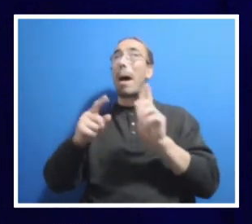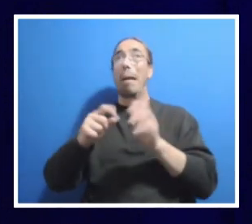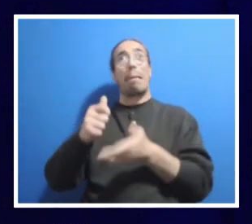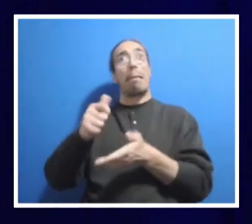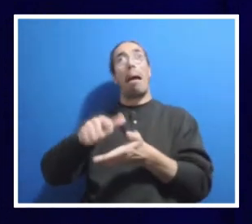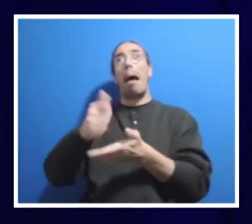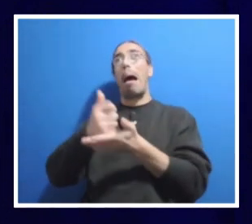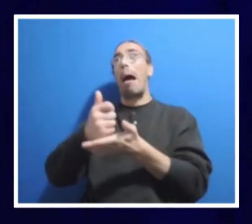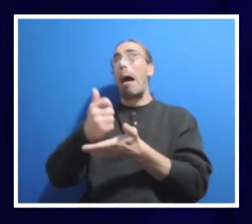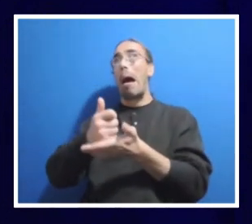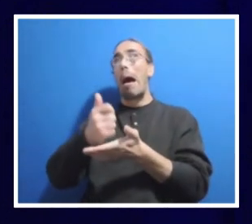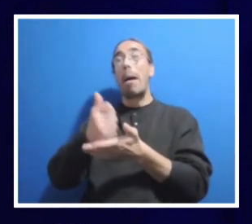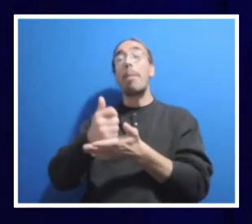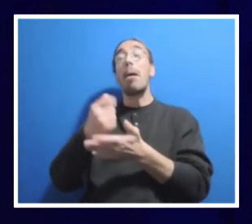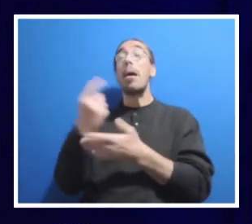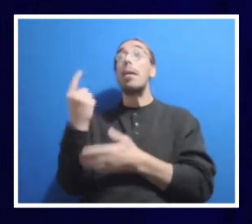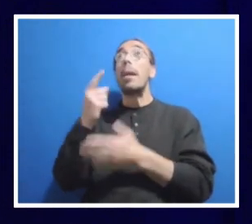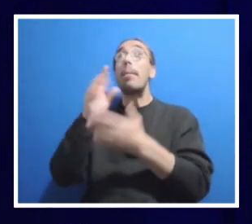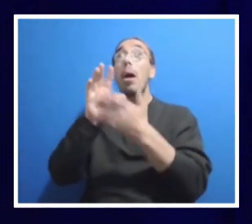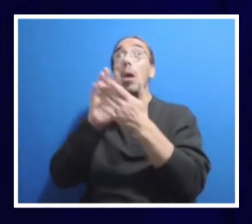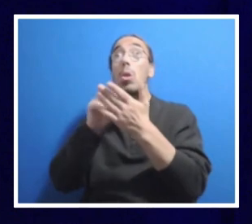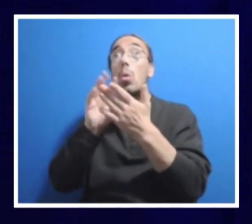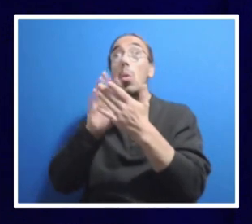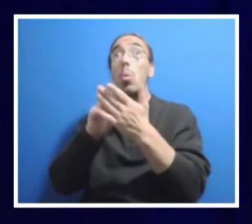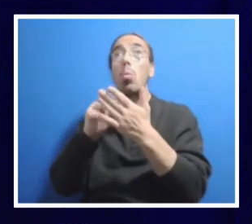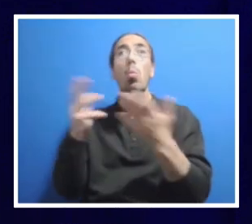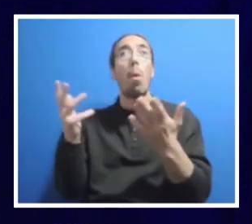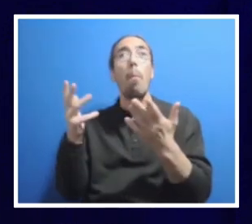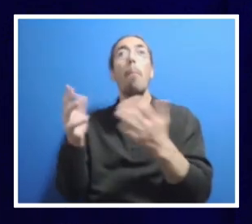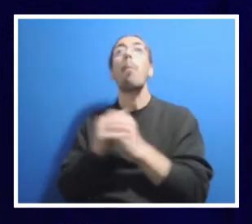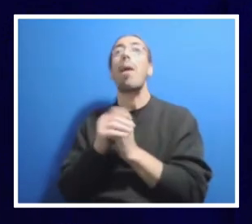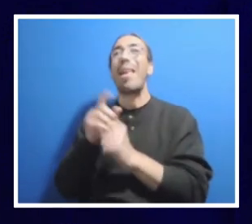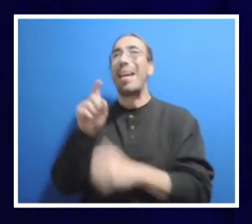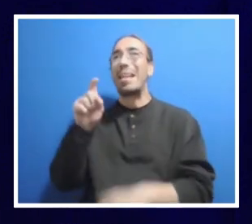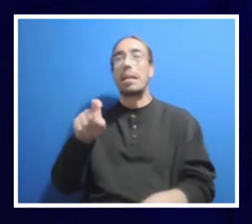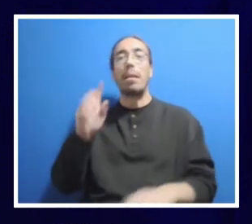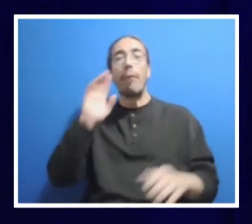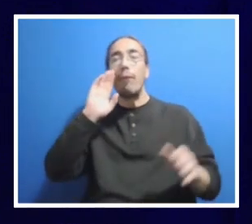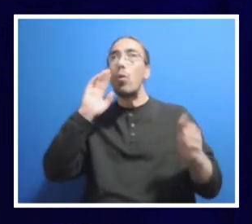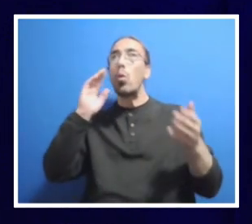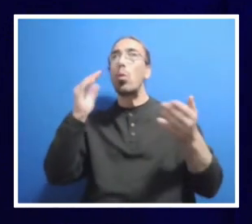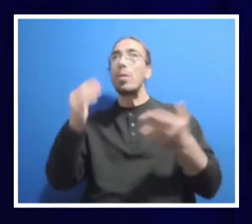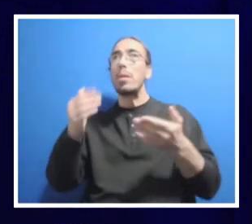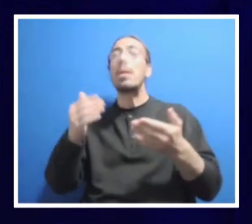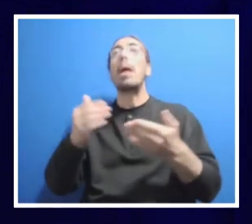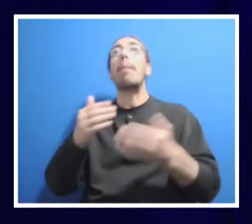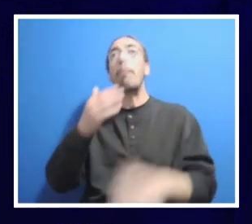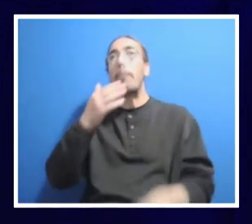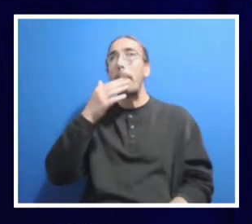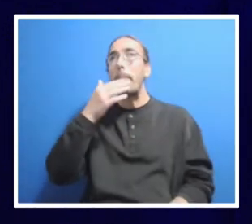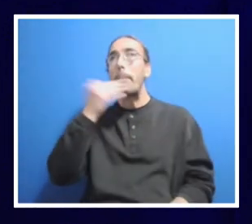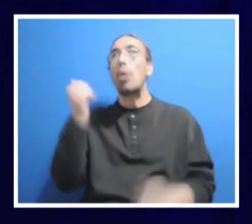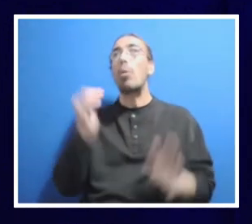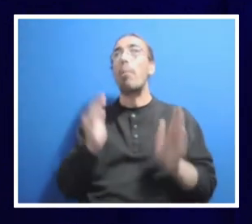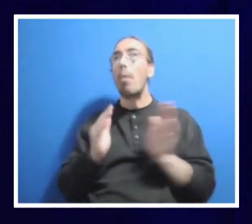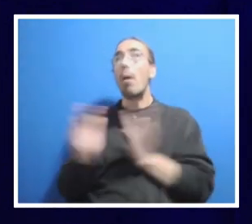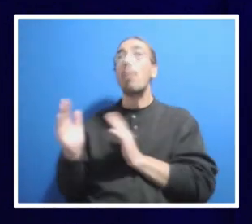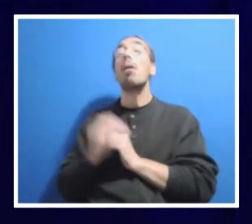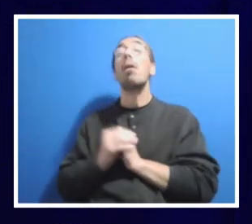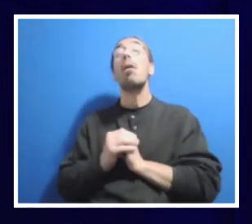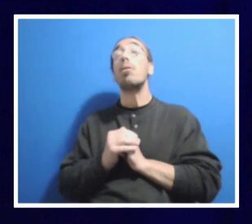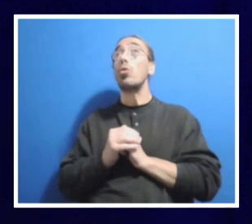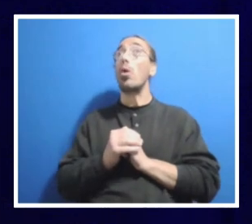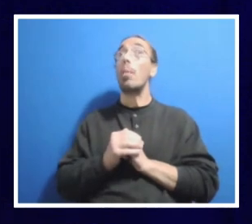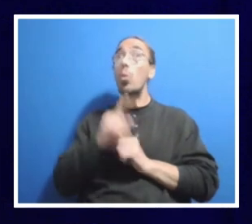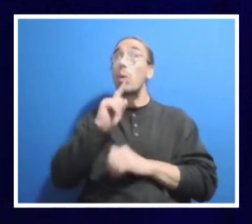learned in visiting the campuses is we need focused enrollment strategy. So I'm very pleased that we've hired somebody